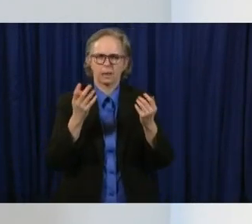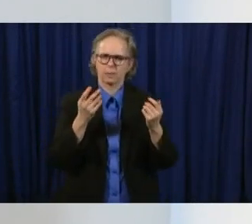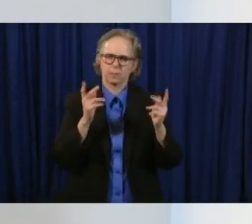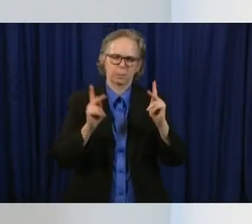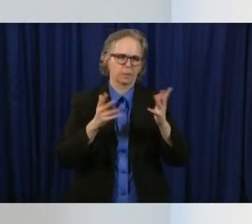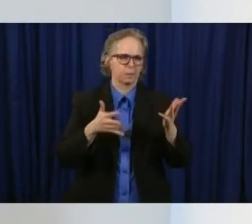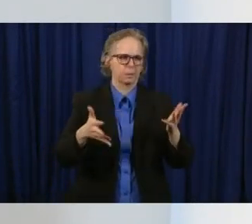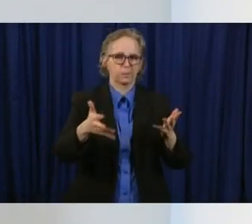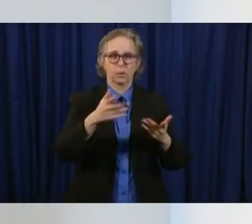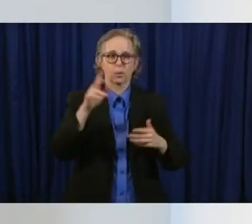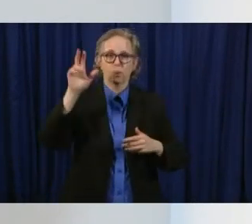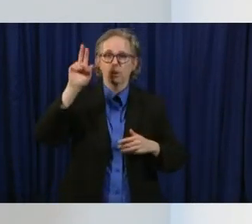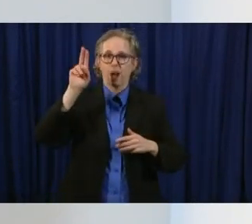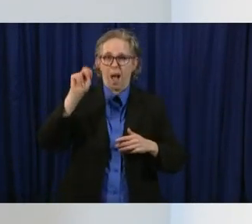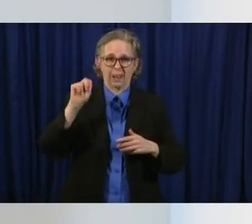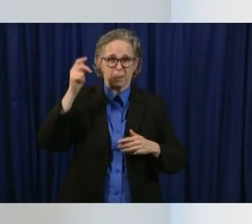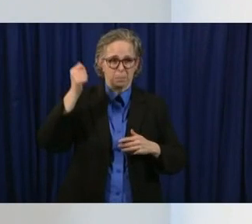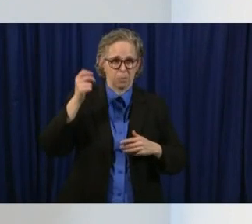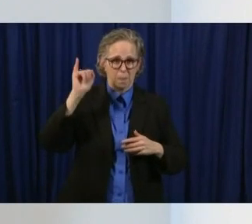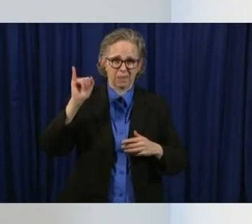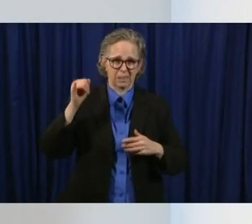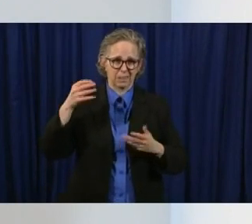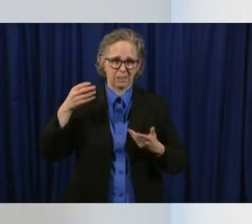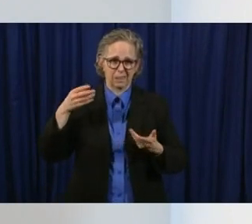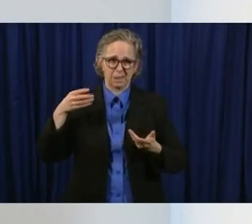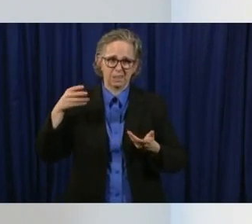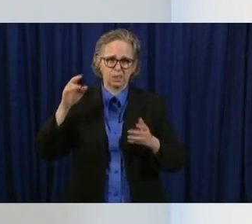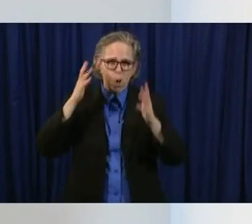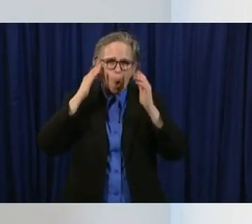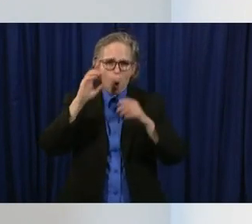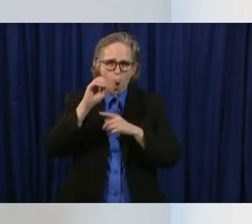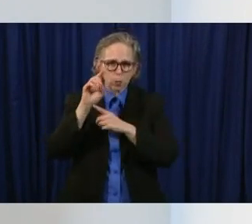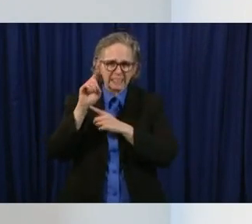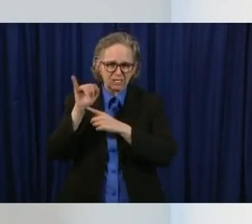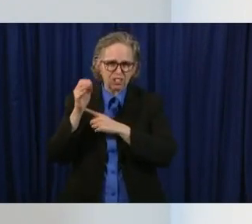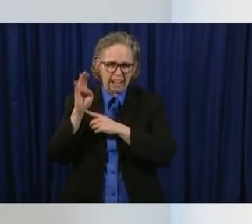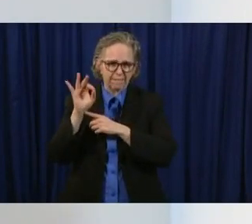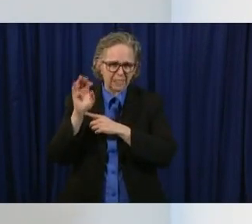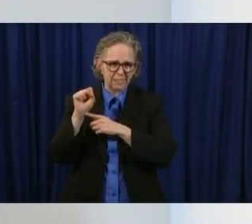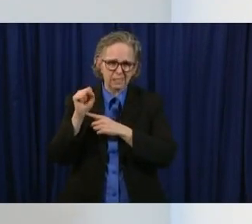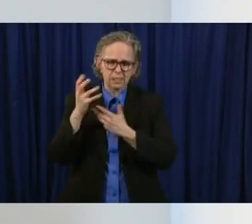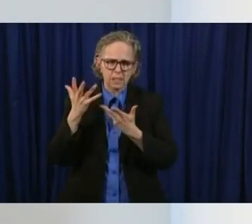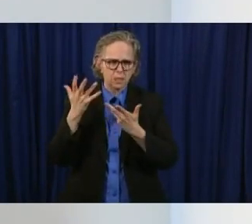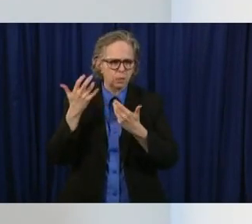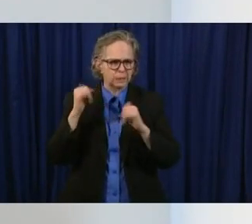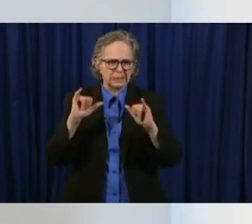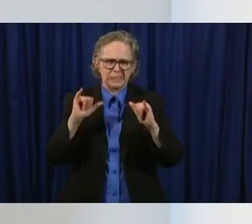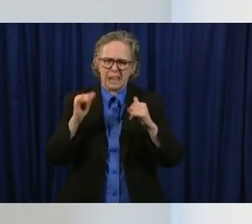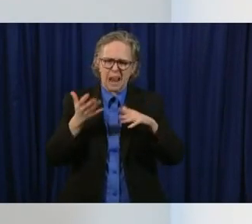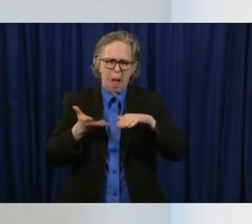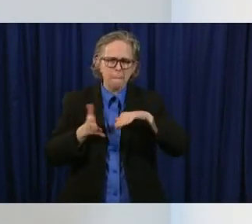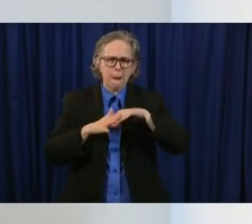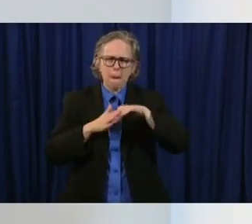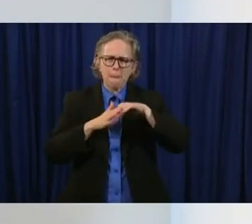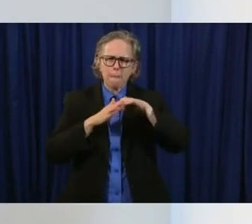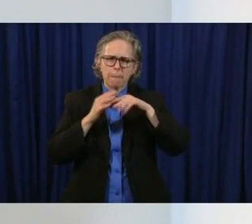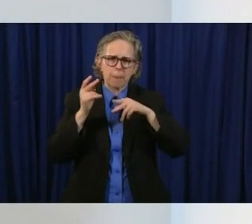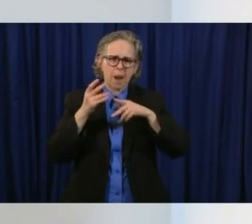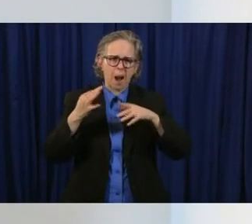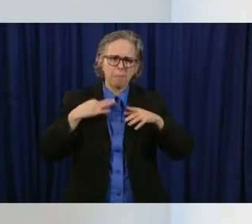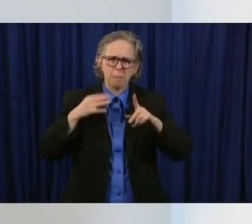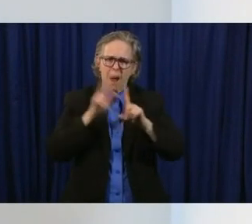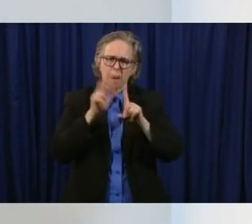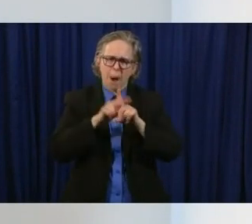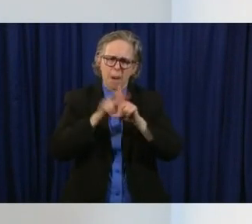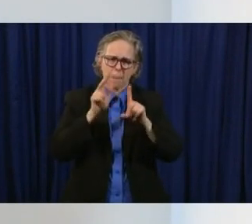system at odjfs are are continuing to ramp up just your question gives me an opportunity to to provide a little bit more